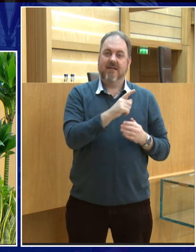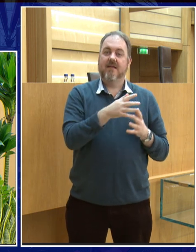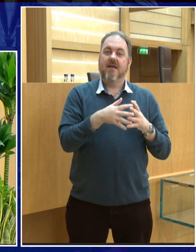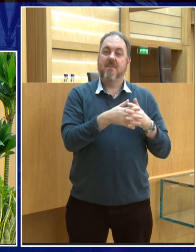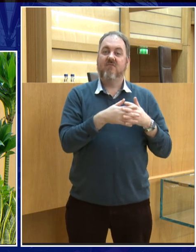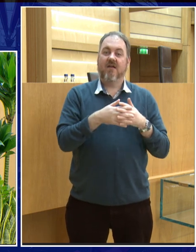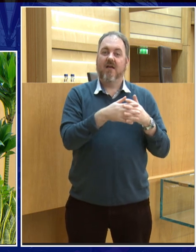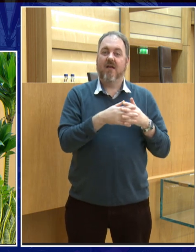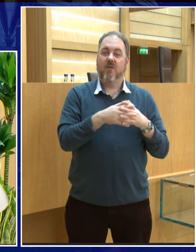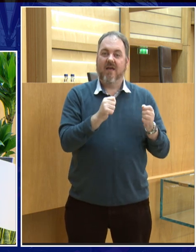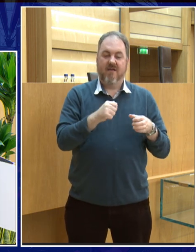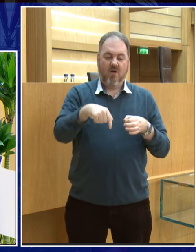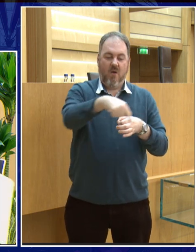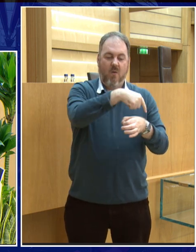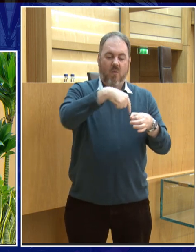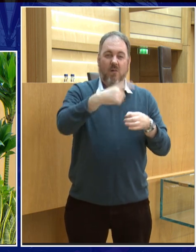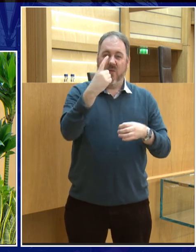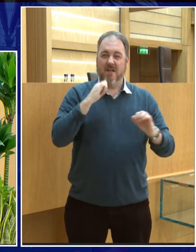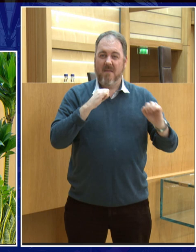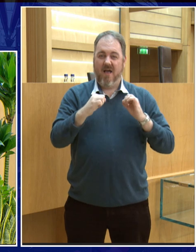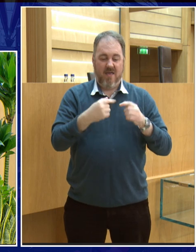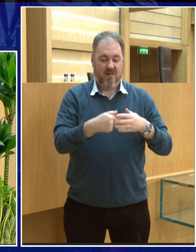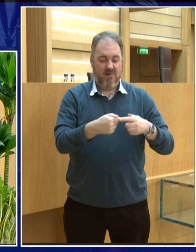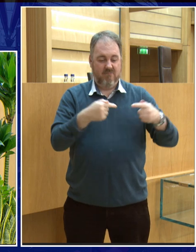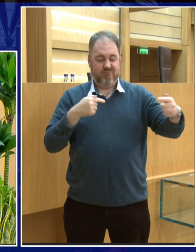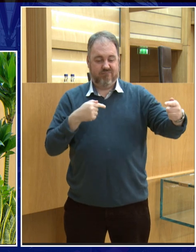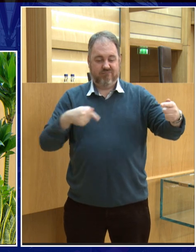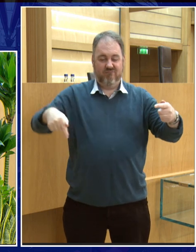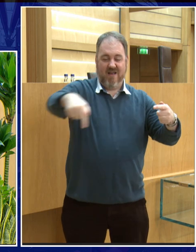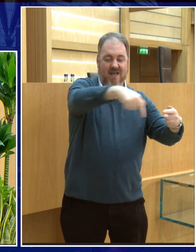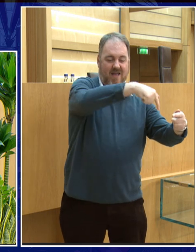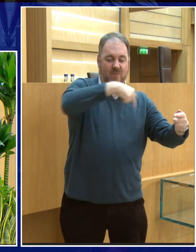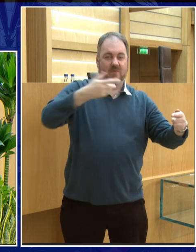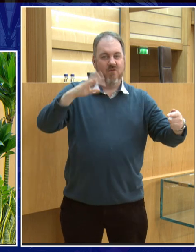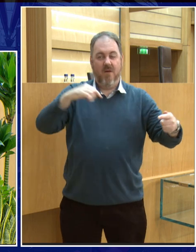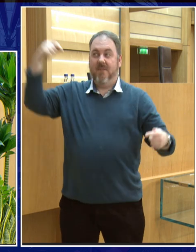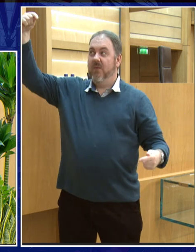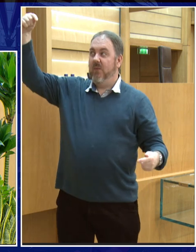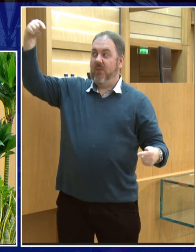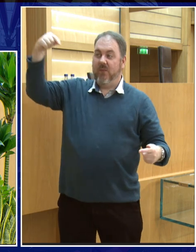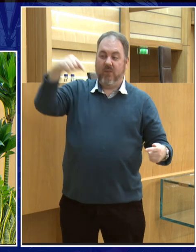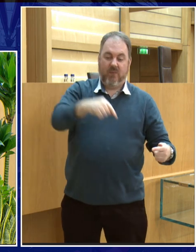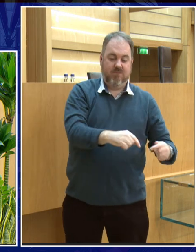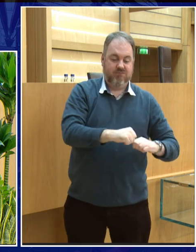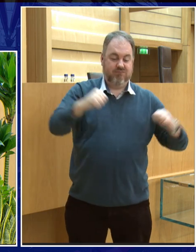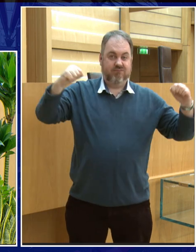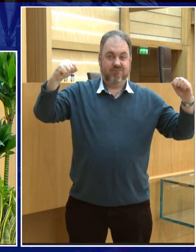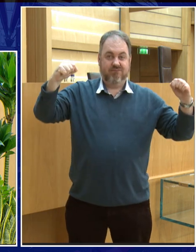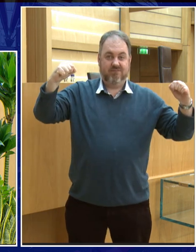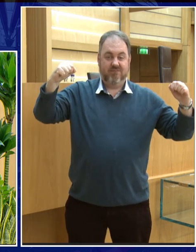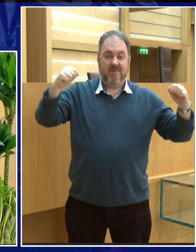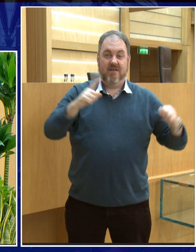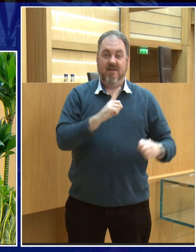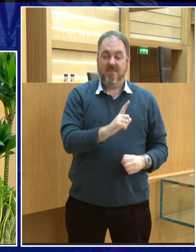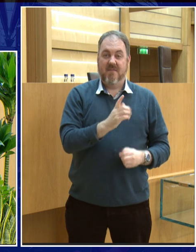meteor hit the Earth and made this huge crater. But most of the craters on Earth, because we have plate tectonics and we have weather, they get eroded